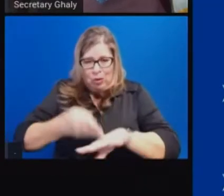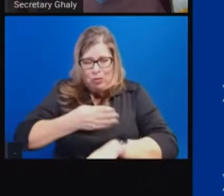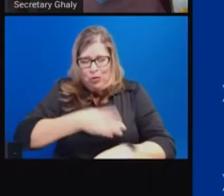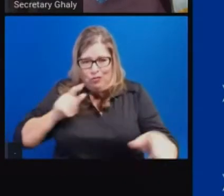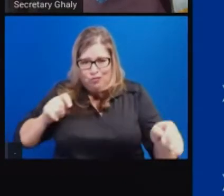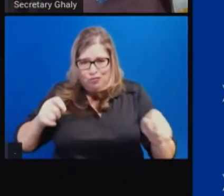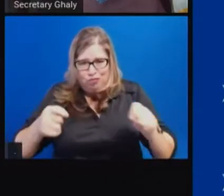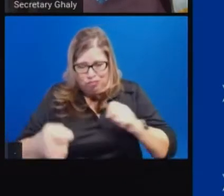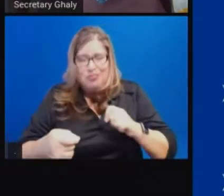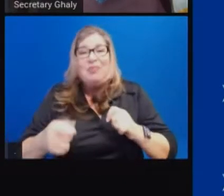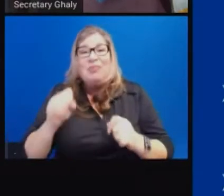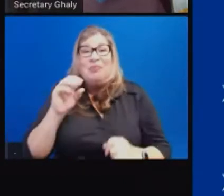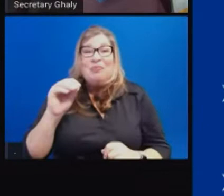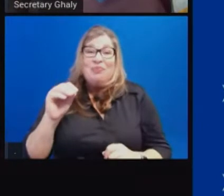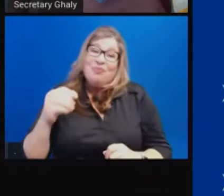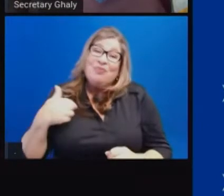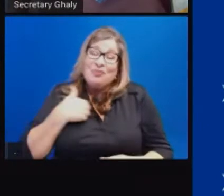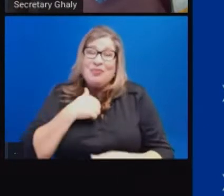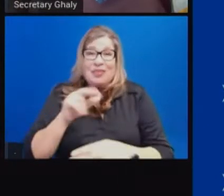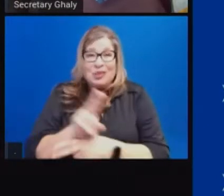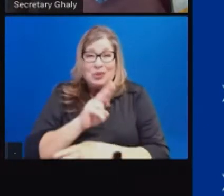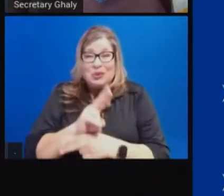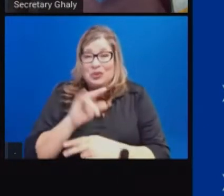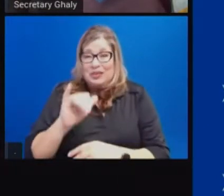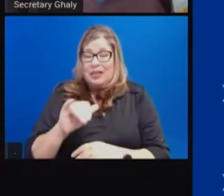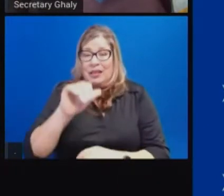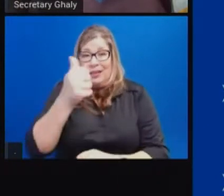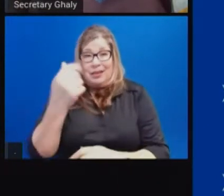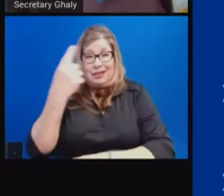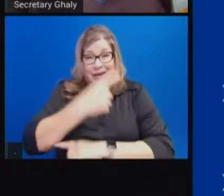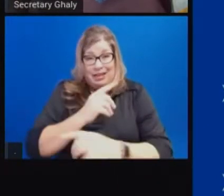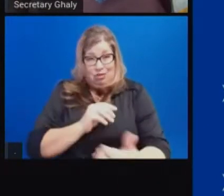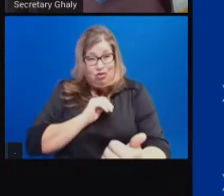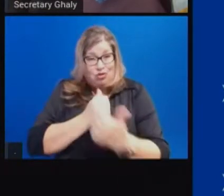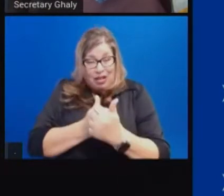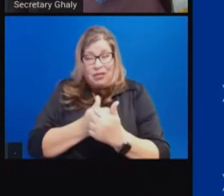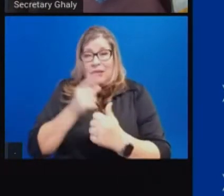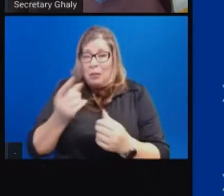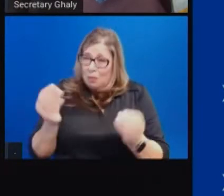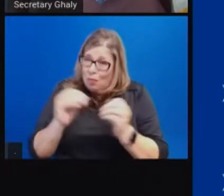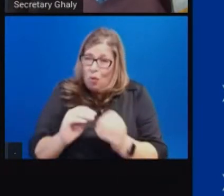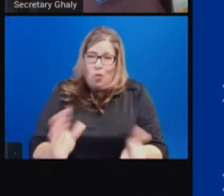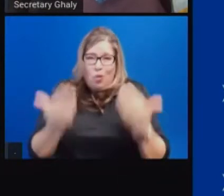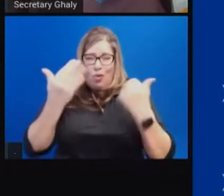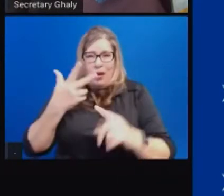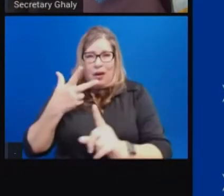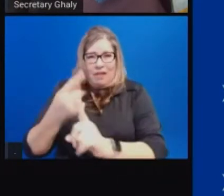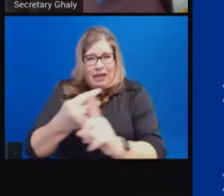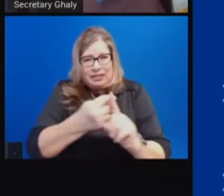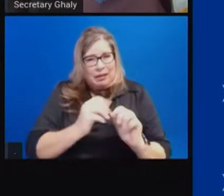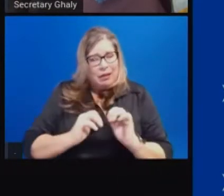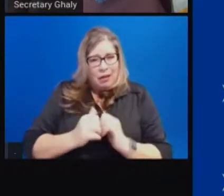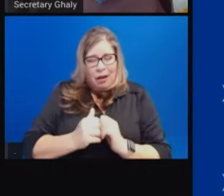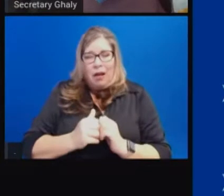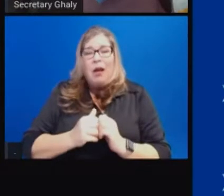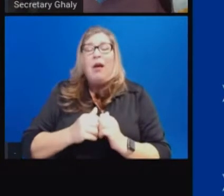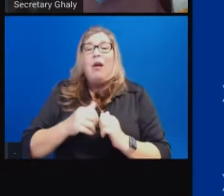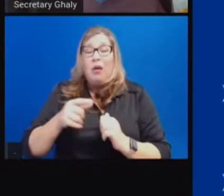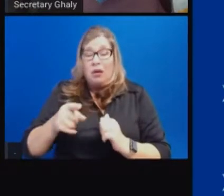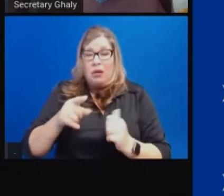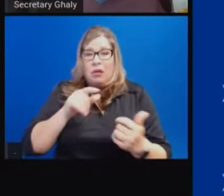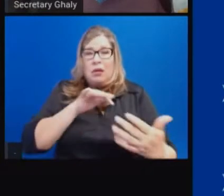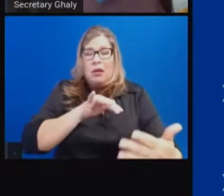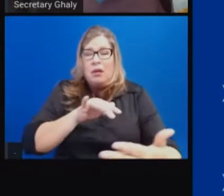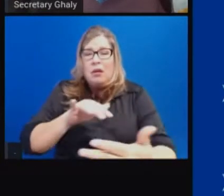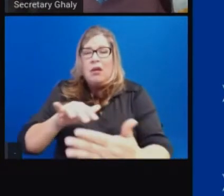real operations. So we used those 10 days to really learn a great number of things. And while getting those lessons